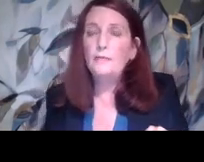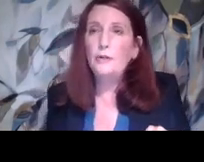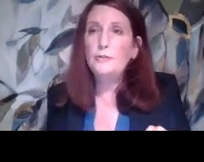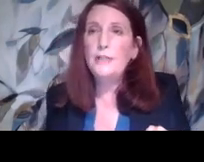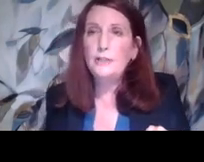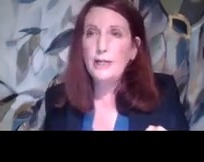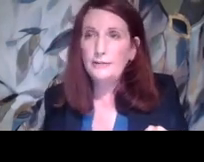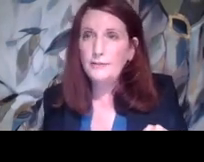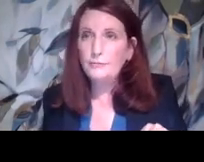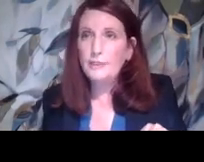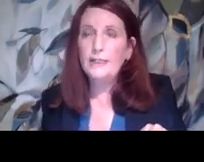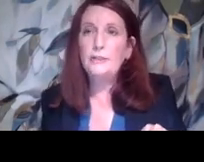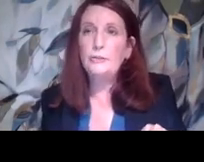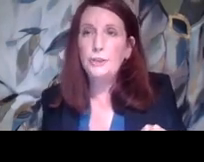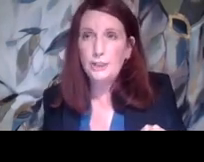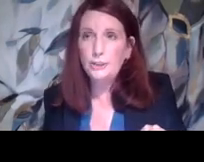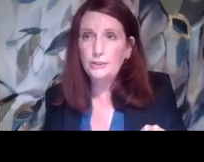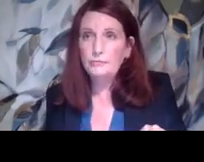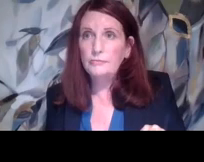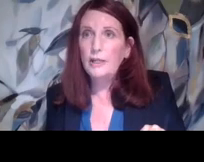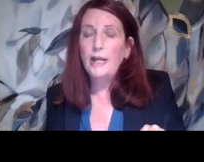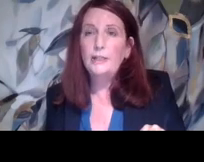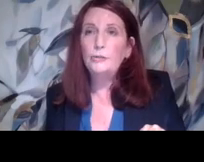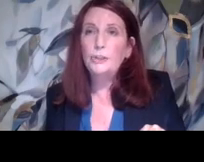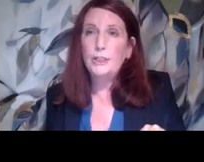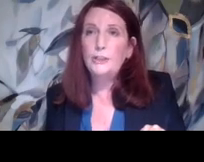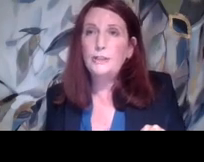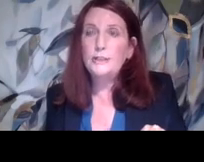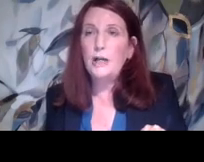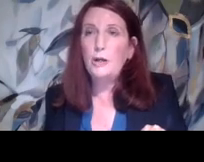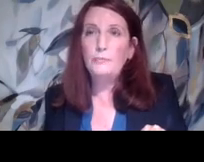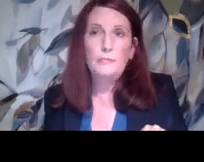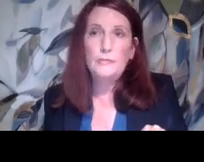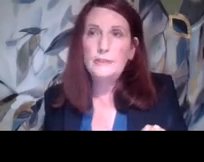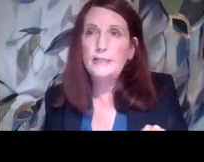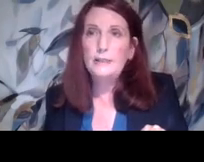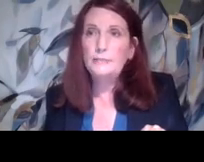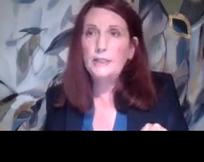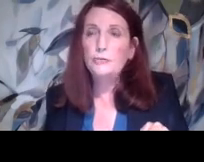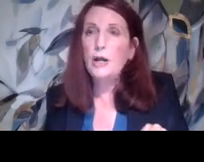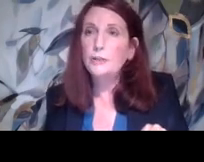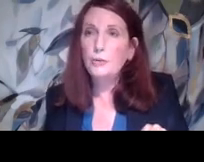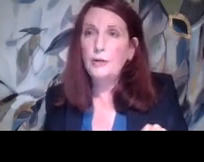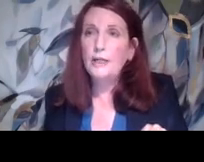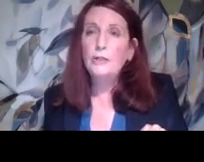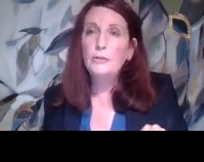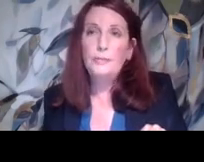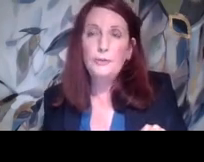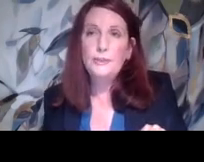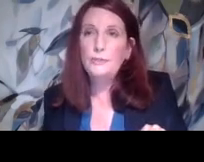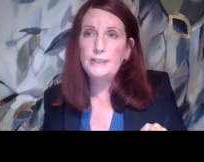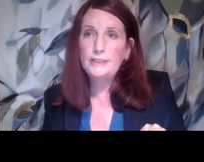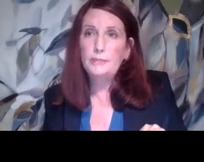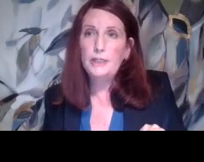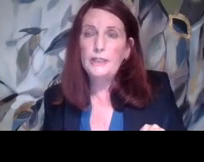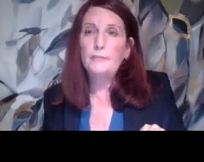say, um, let's there's a track and field meet and there's judges. And those judges, uh, say something derogatory to a